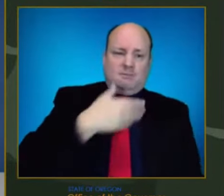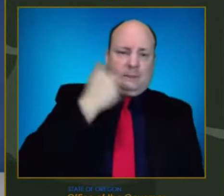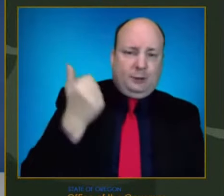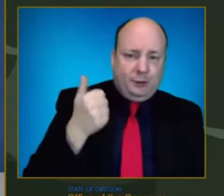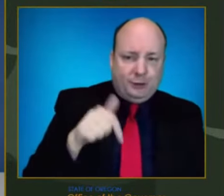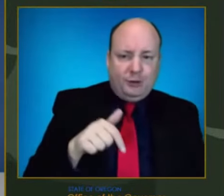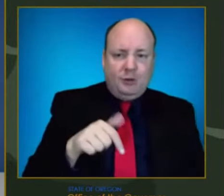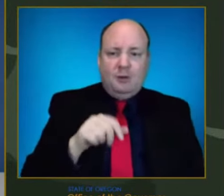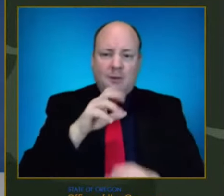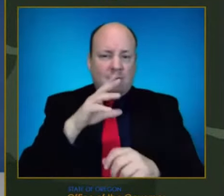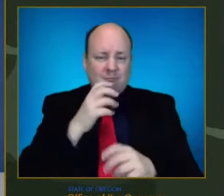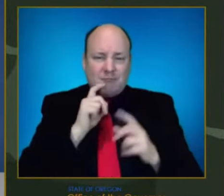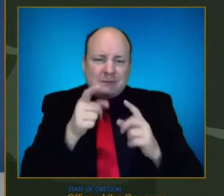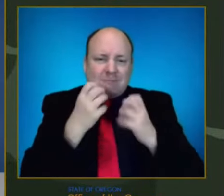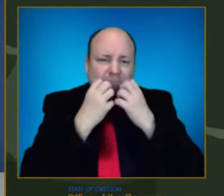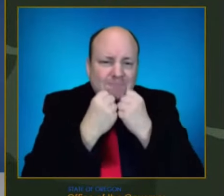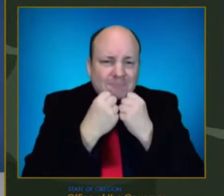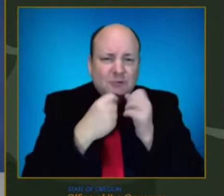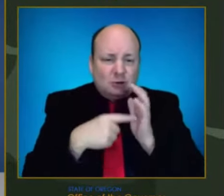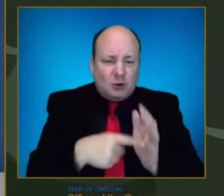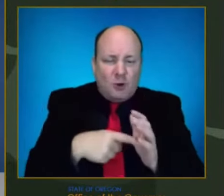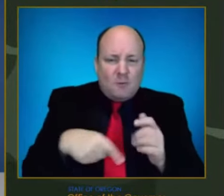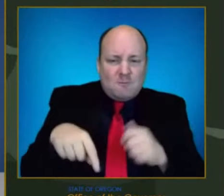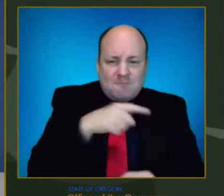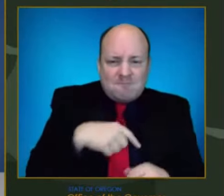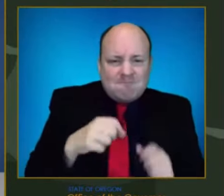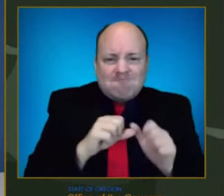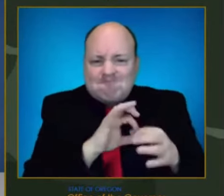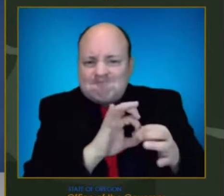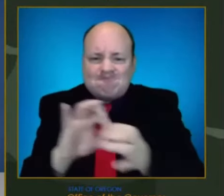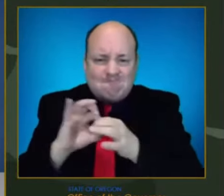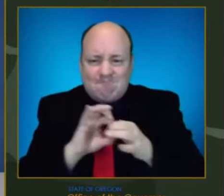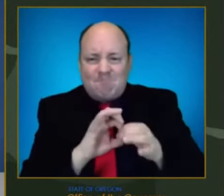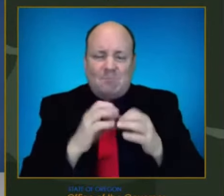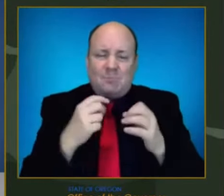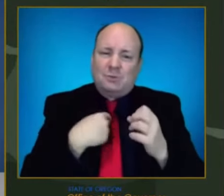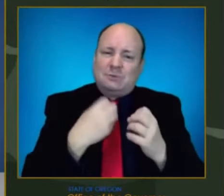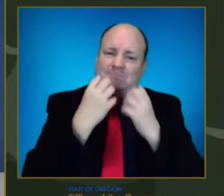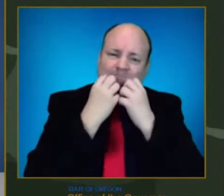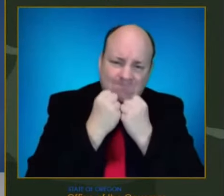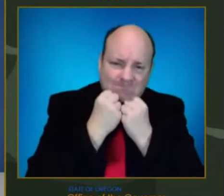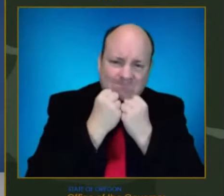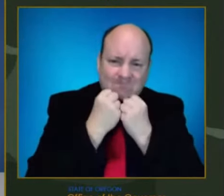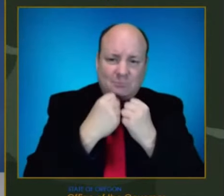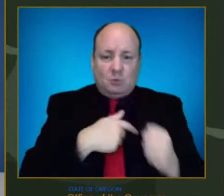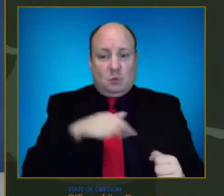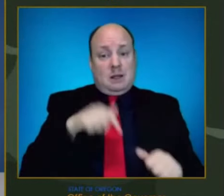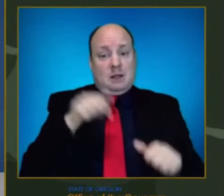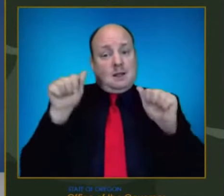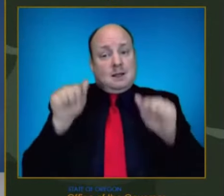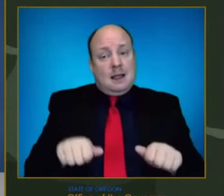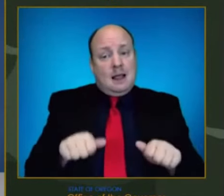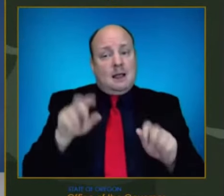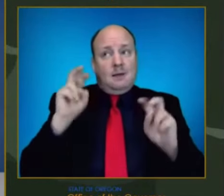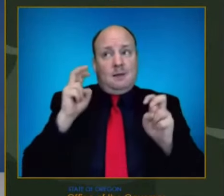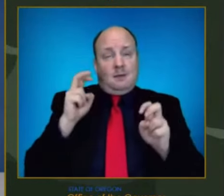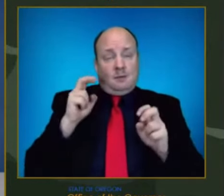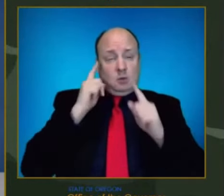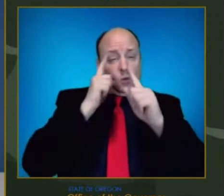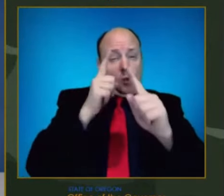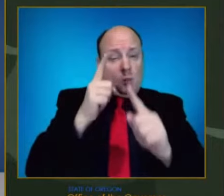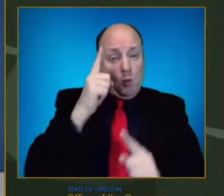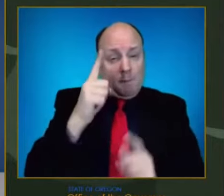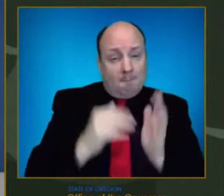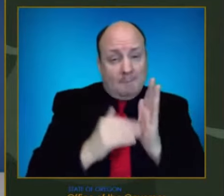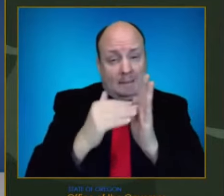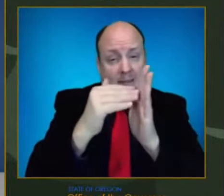values we need to call on again. We can reach our goal to protect a million Oregonians by the end of January. Get your booster as soon as